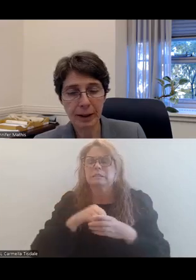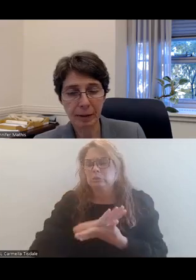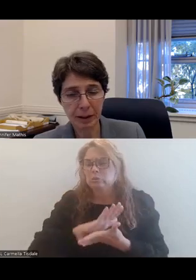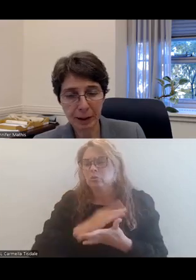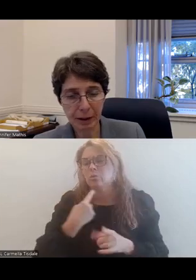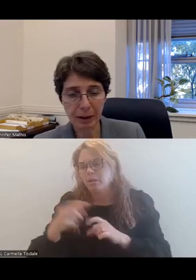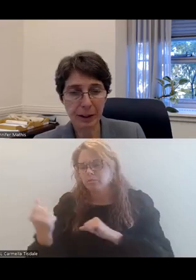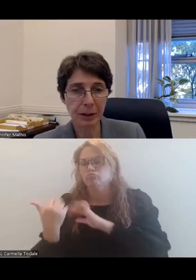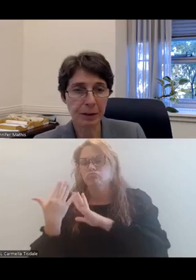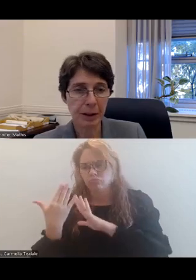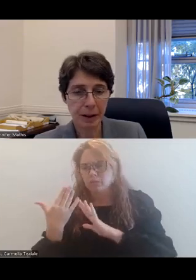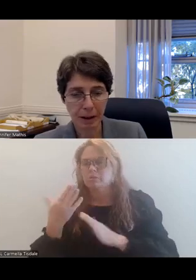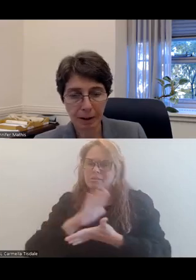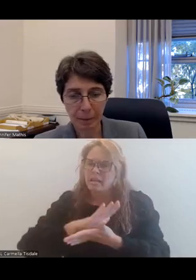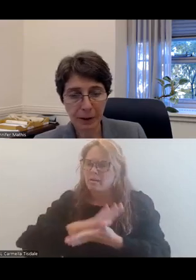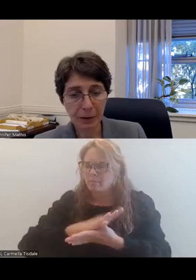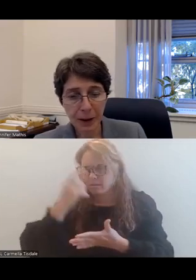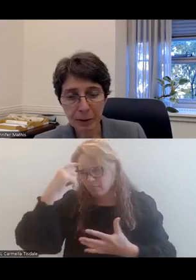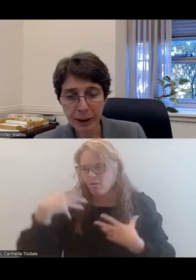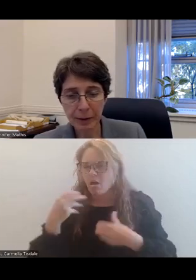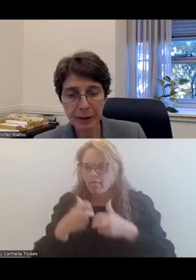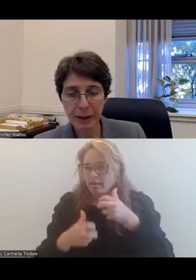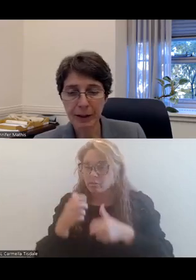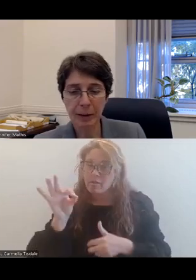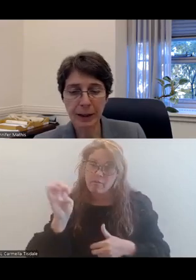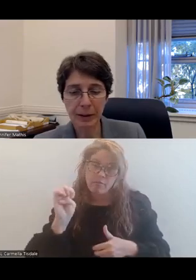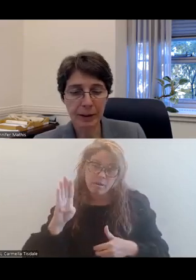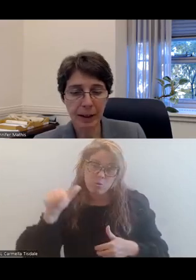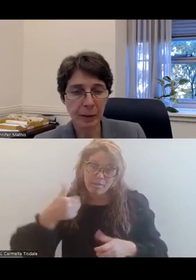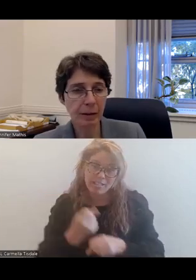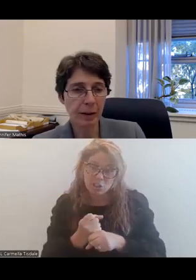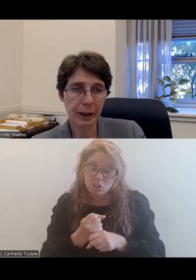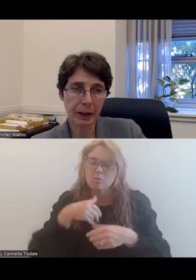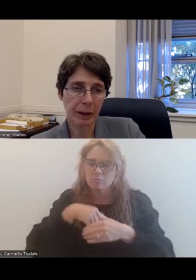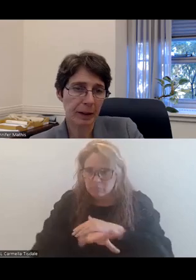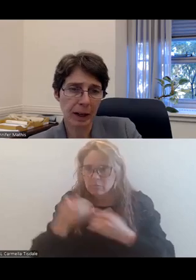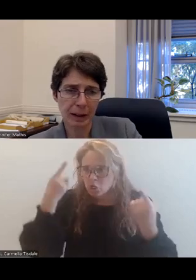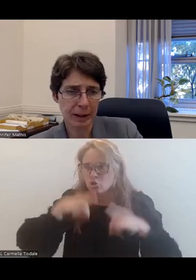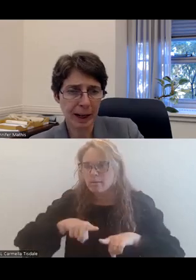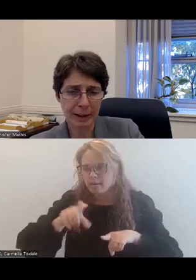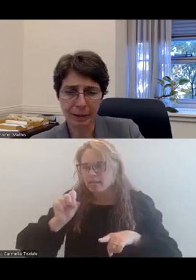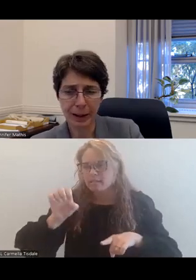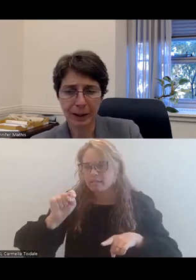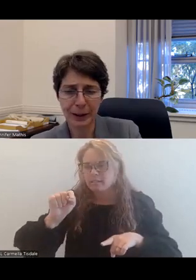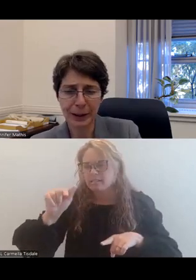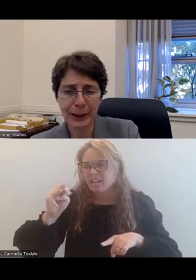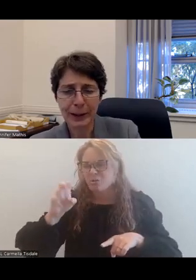also addressing campus mental health issues. So in February of this year, we entered a settlement agreement with